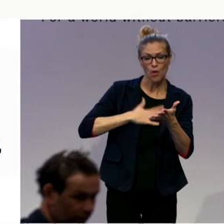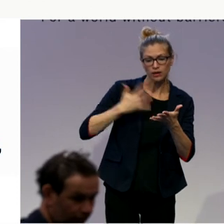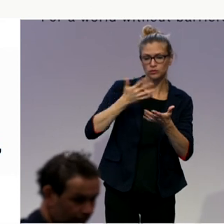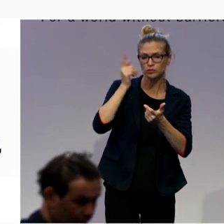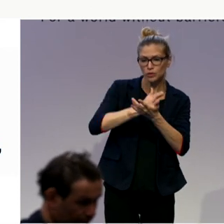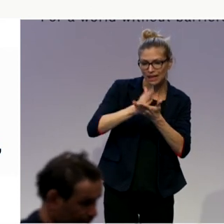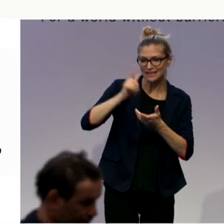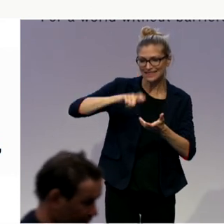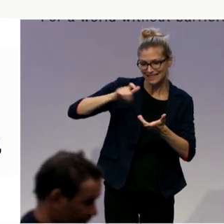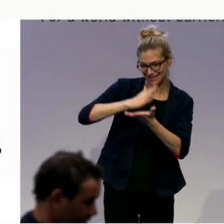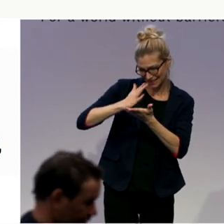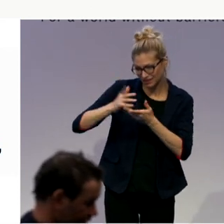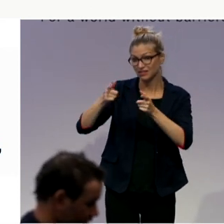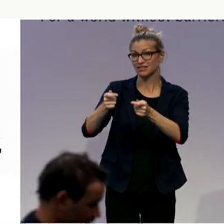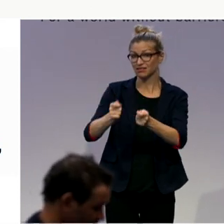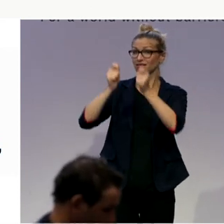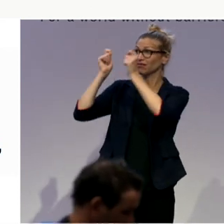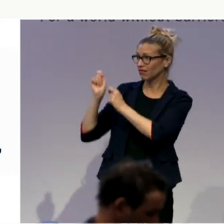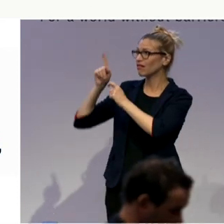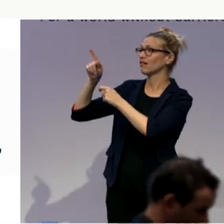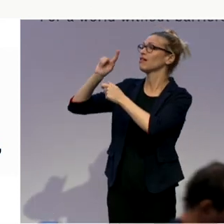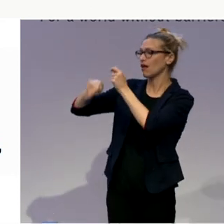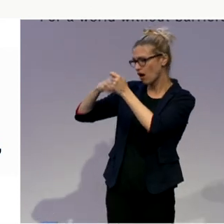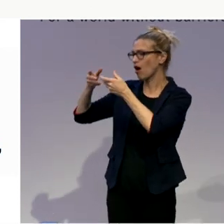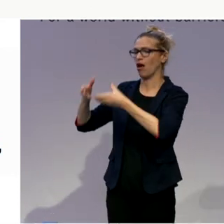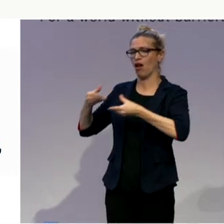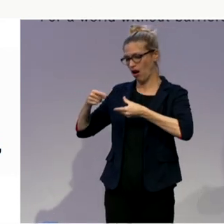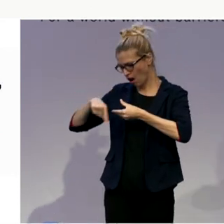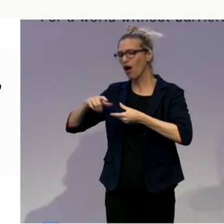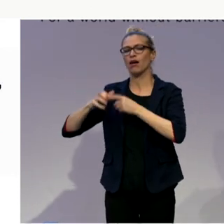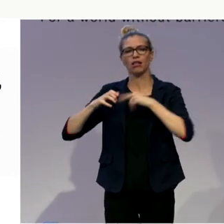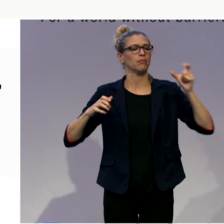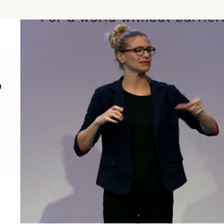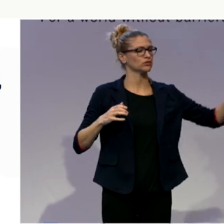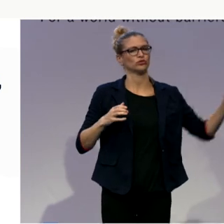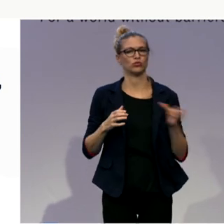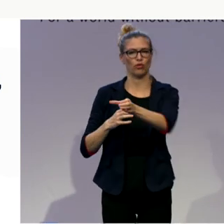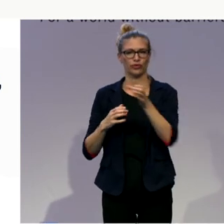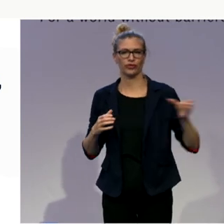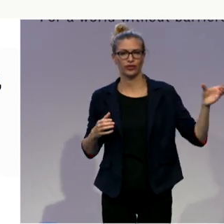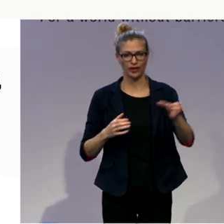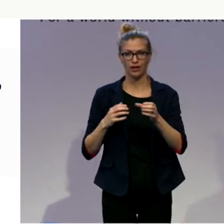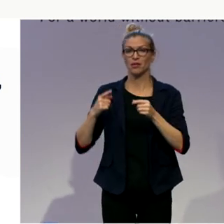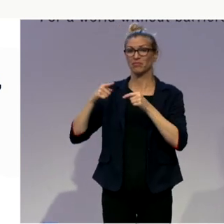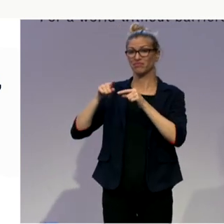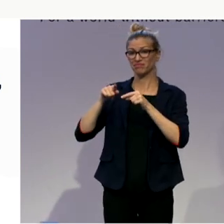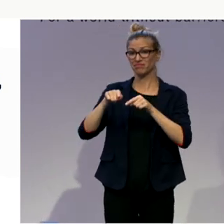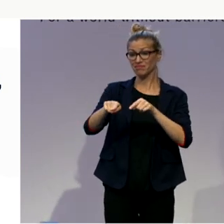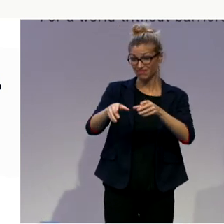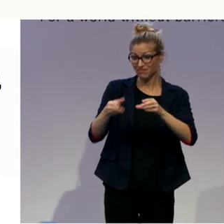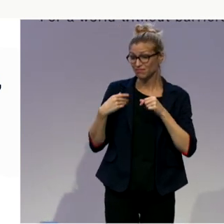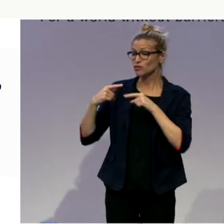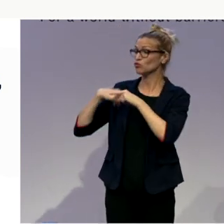are obliged to let the person go and then it's, well, it's not ideal. No. Thanks so much, Joris.